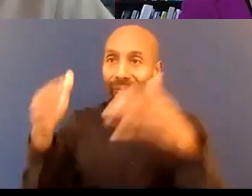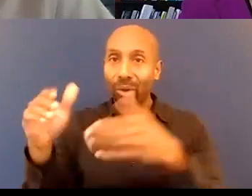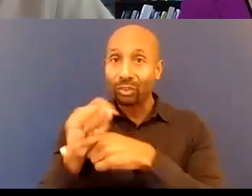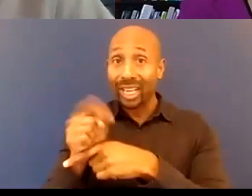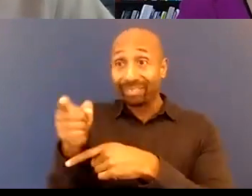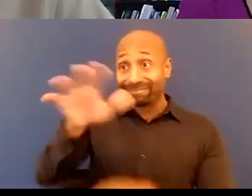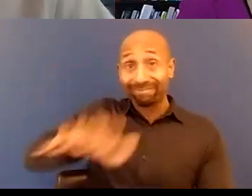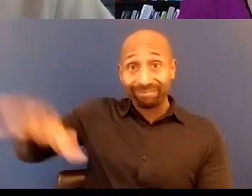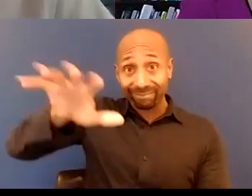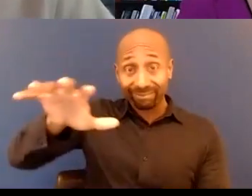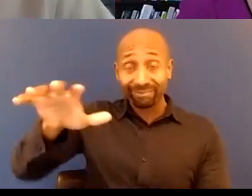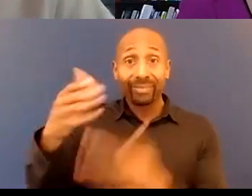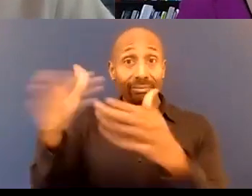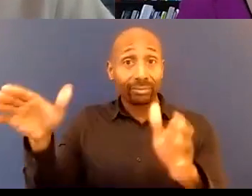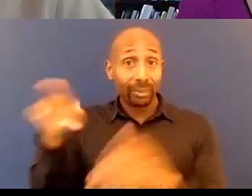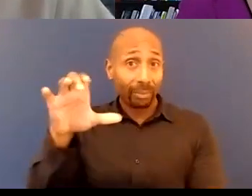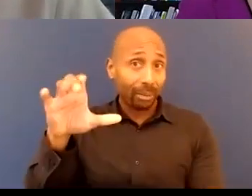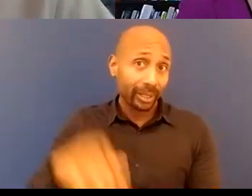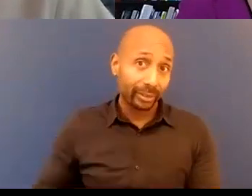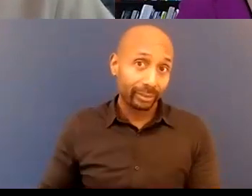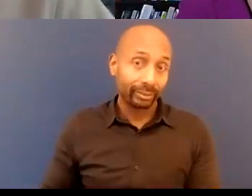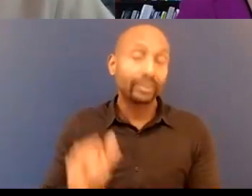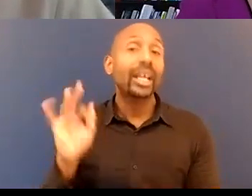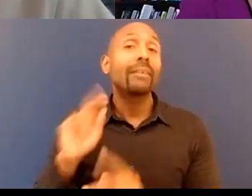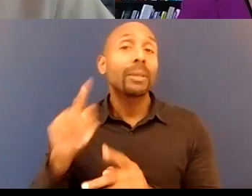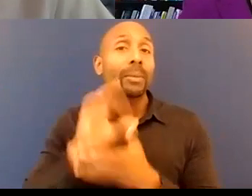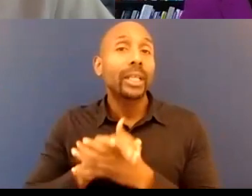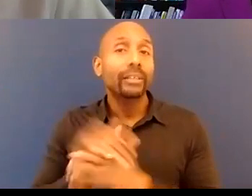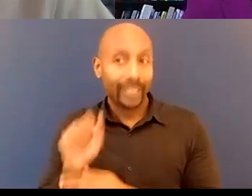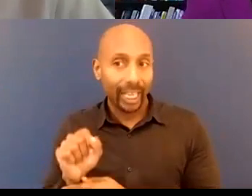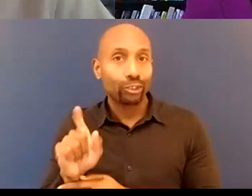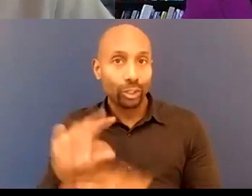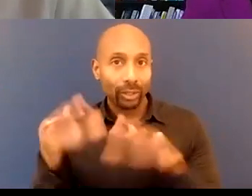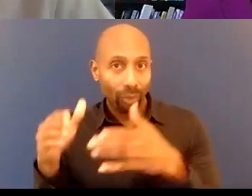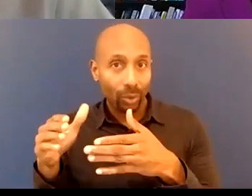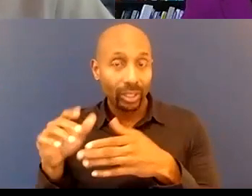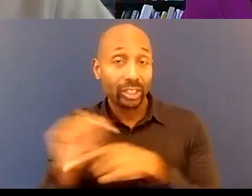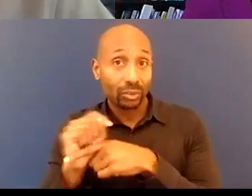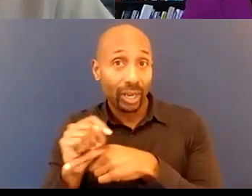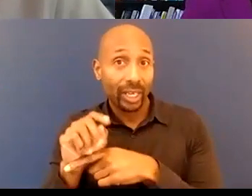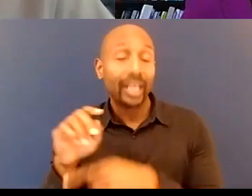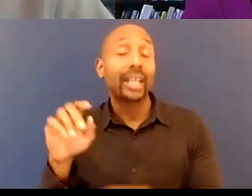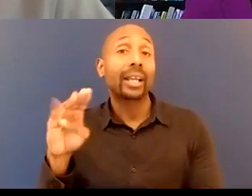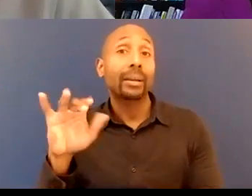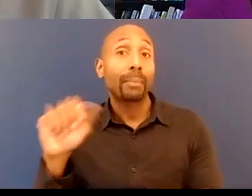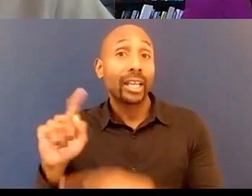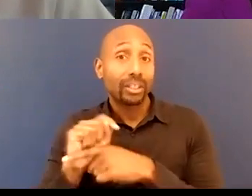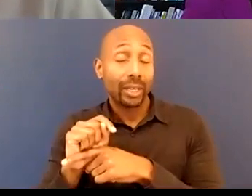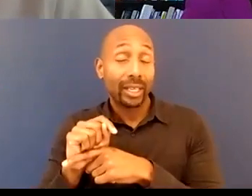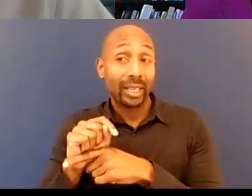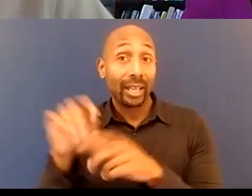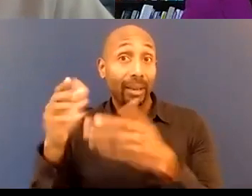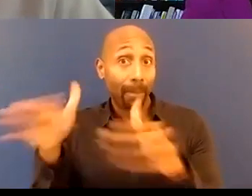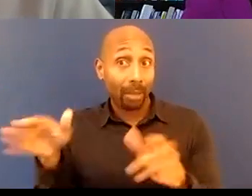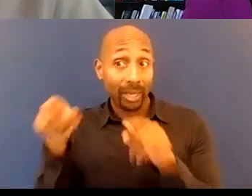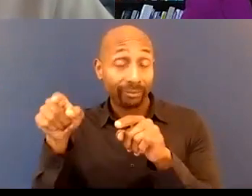we should focus on the public and here's the jump in the water question how do we teach the public now to